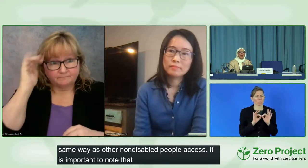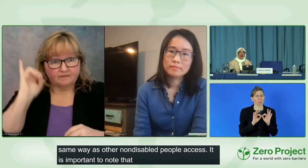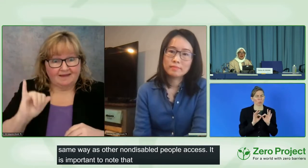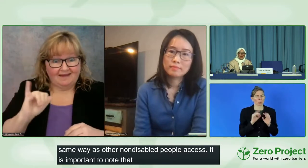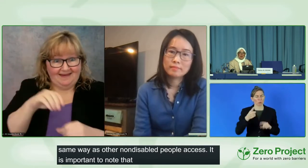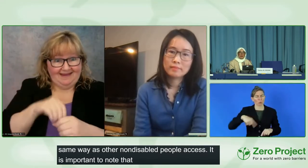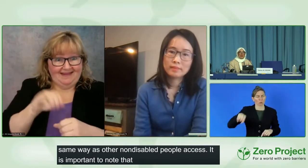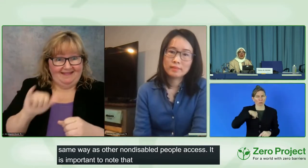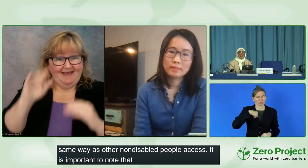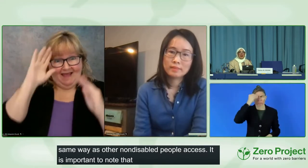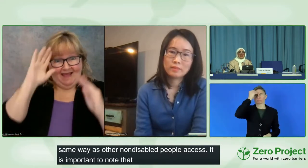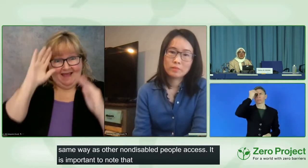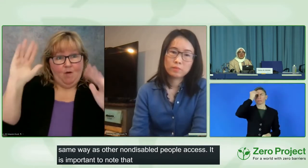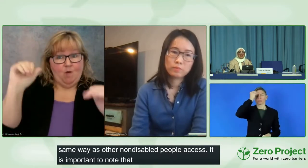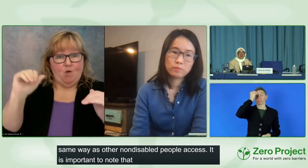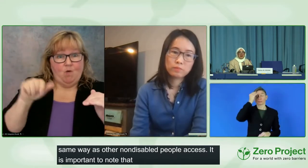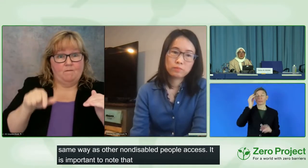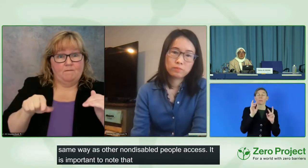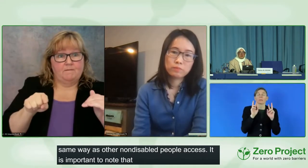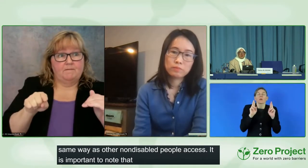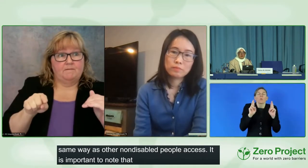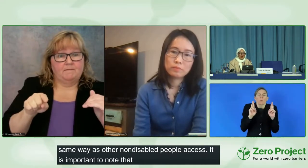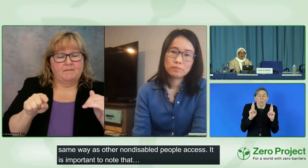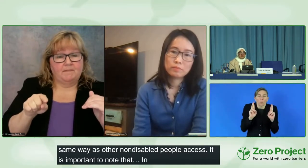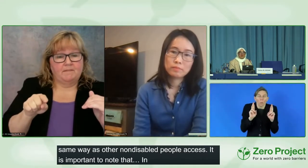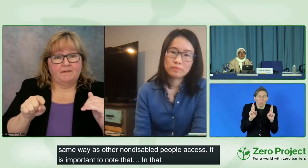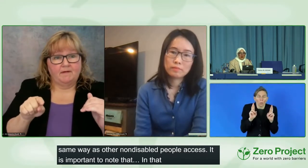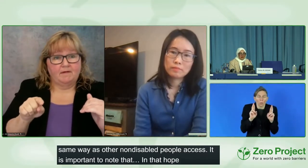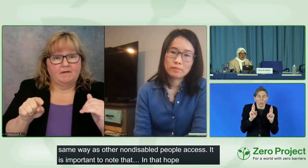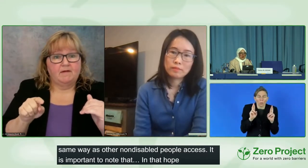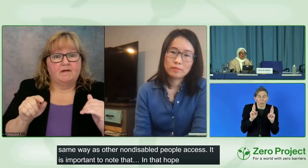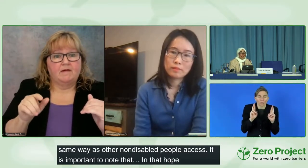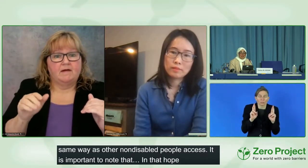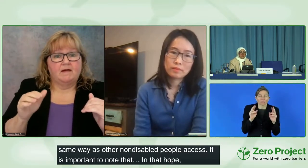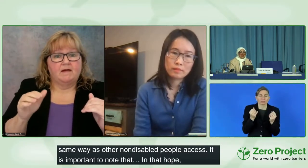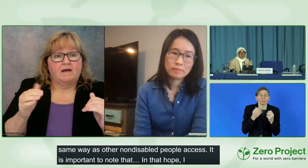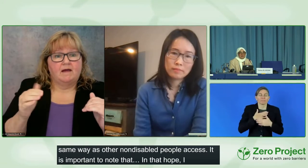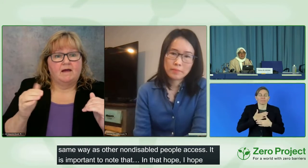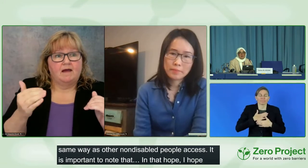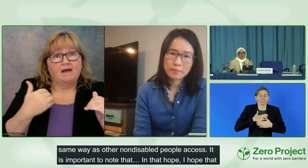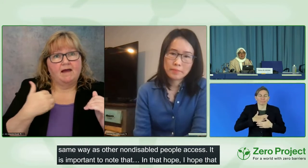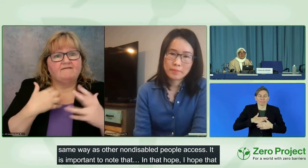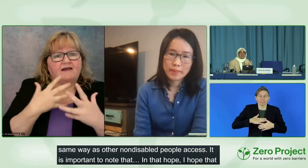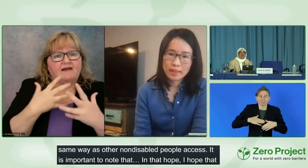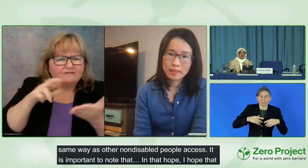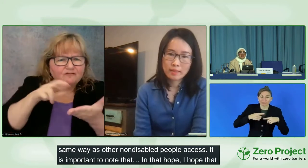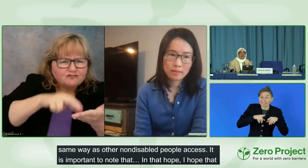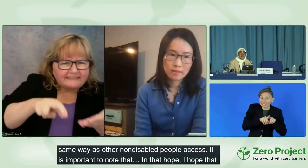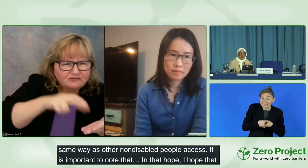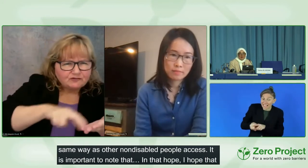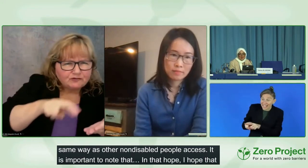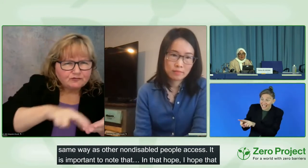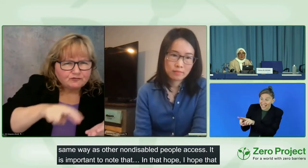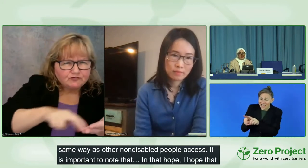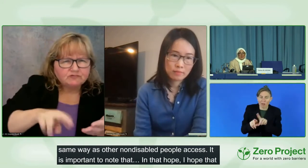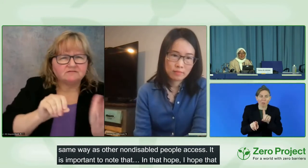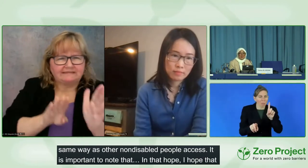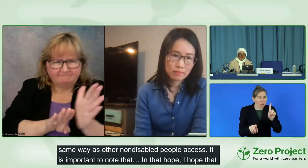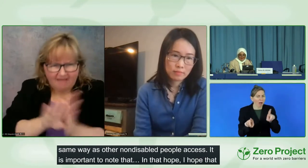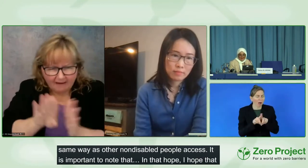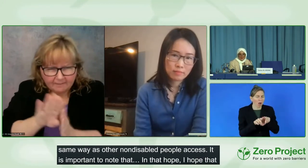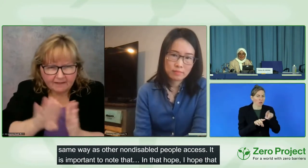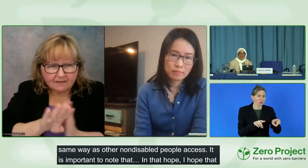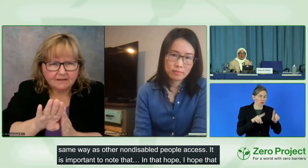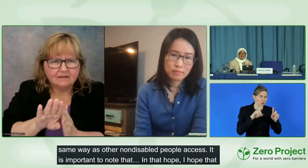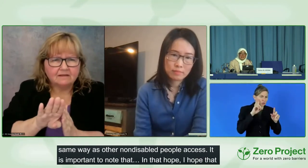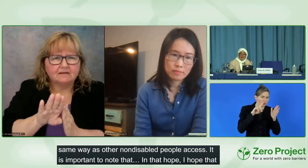I hope that there's a lot of research and development in the